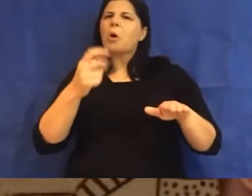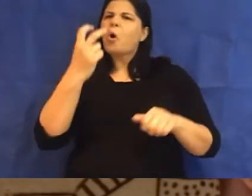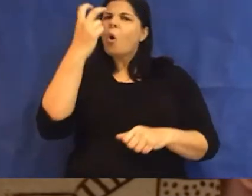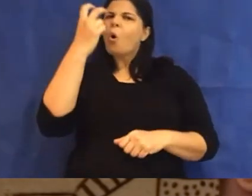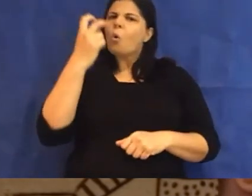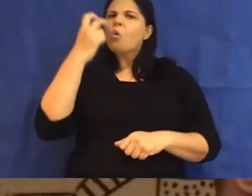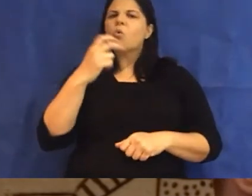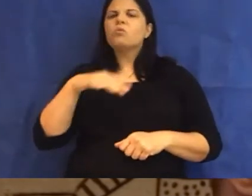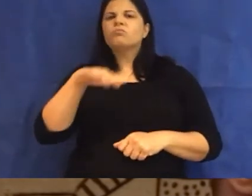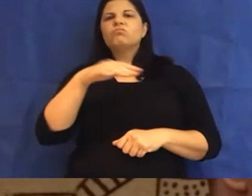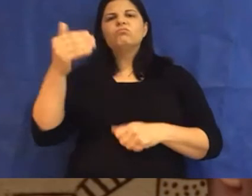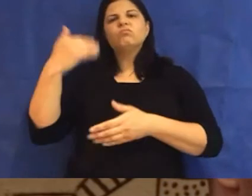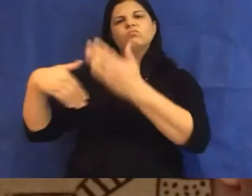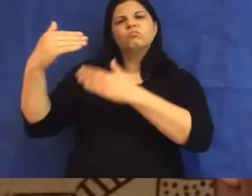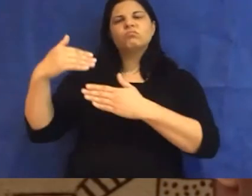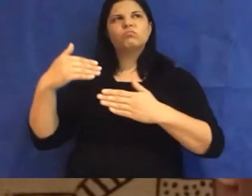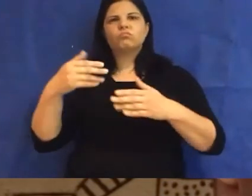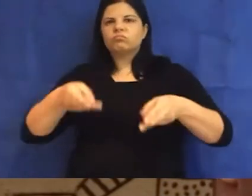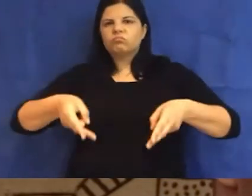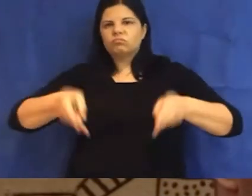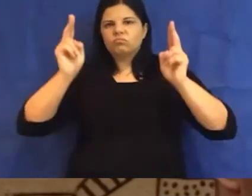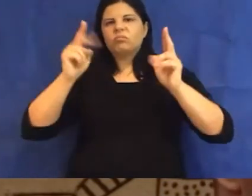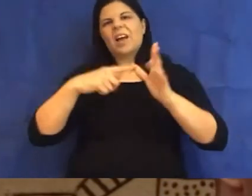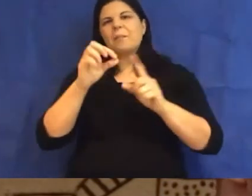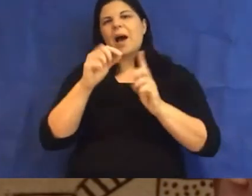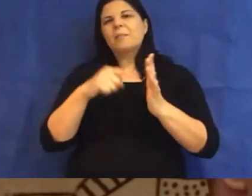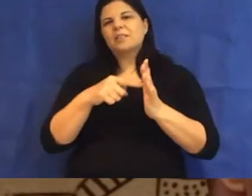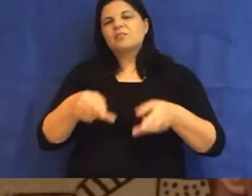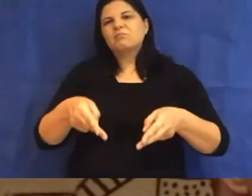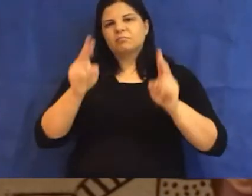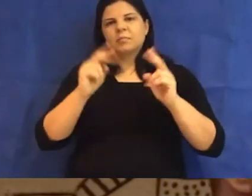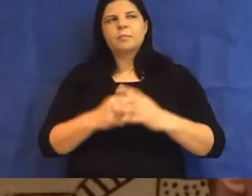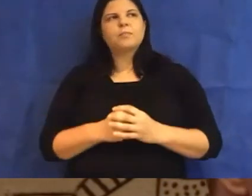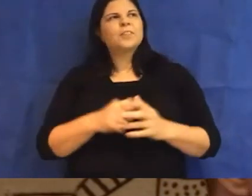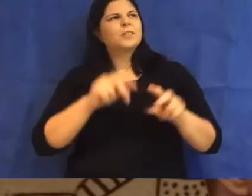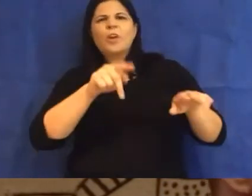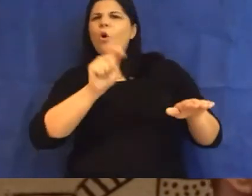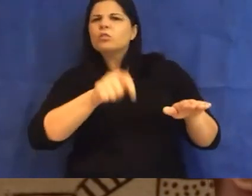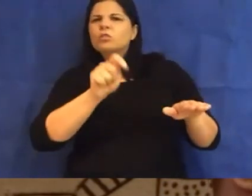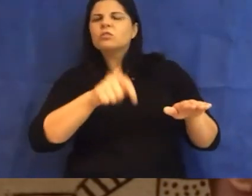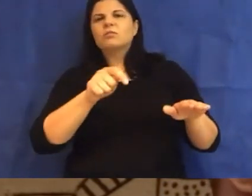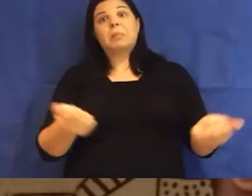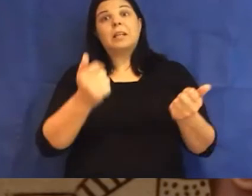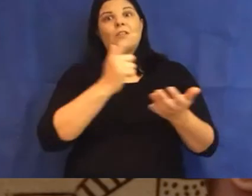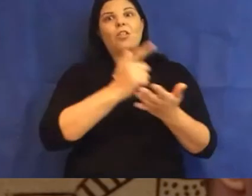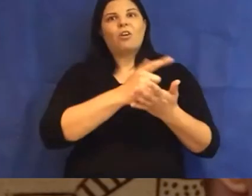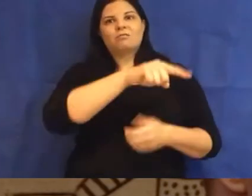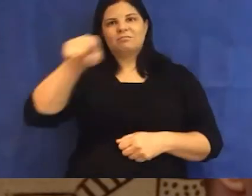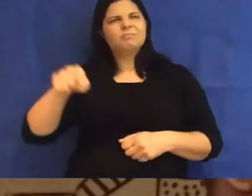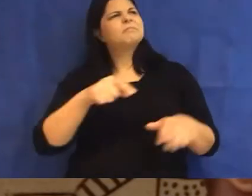block of apartments, sorry, the plosives, plosives, yeah, sorry, semi-historical, like, block of apartments,